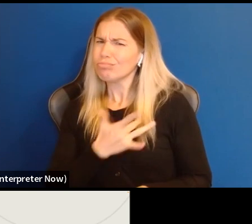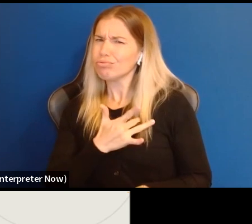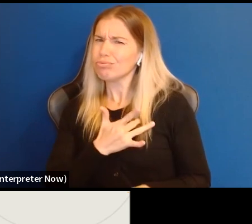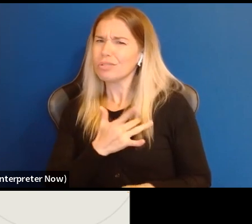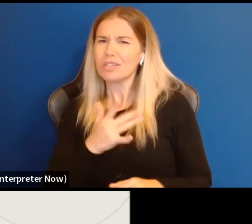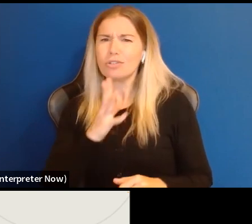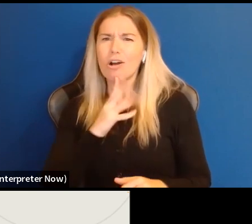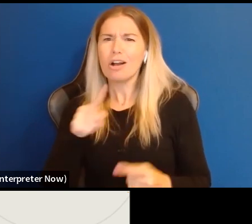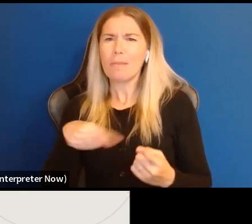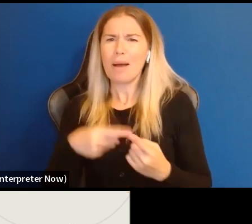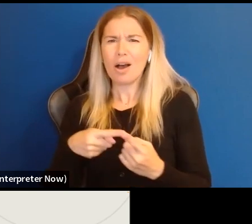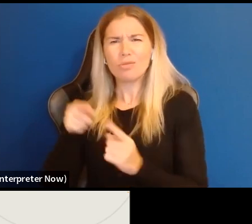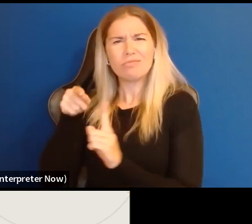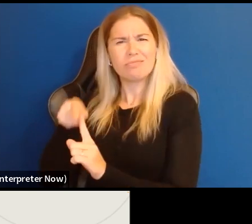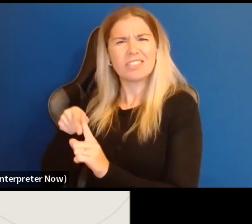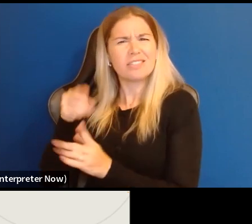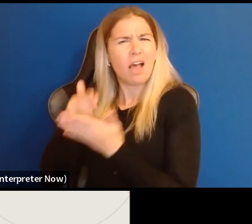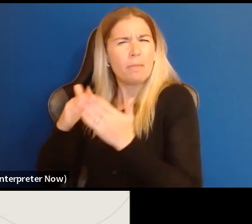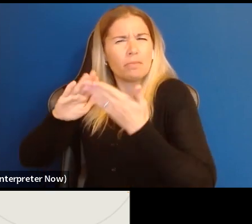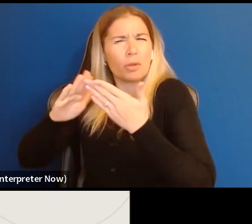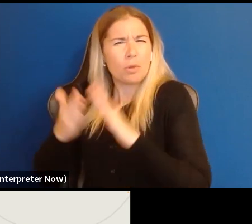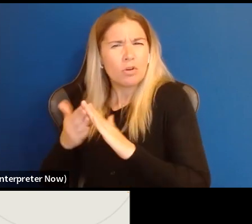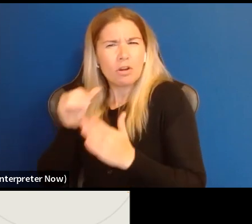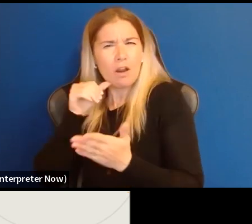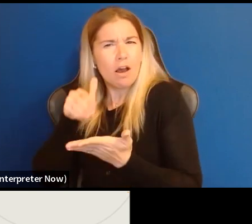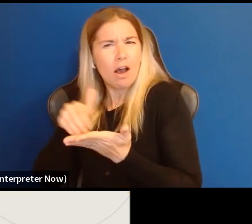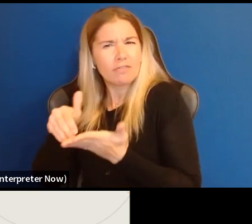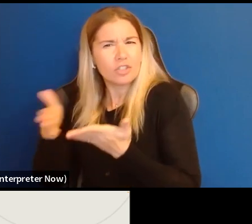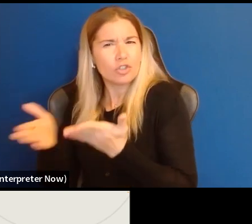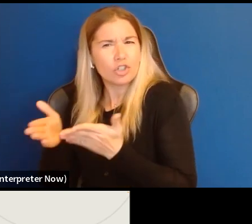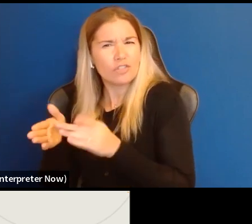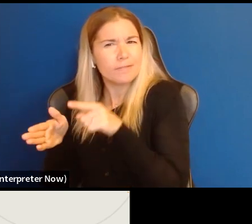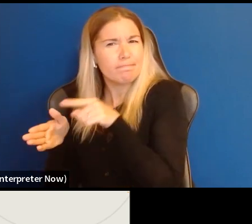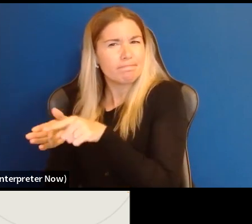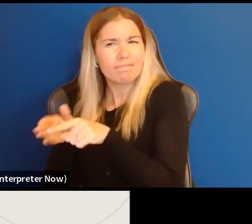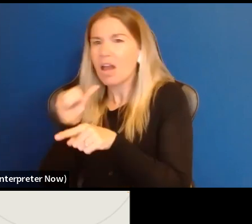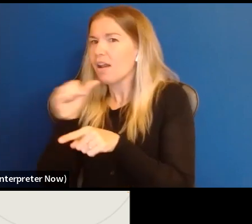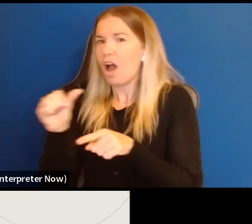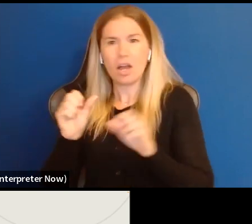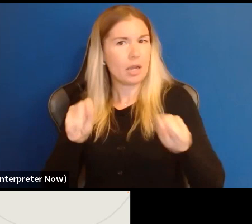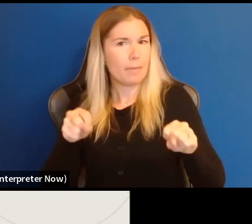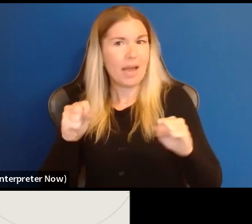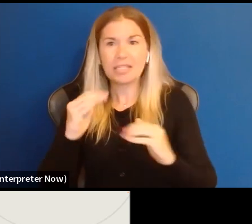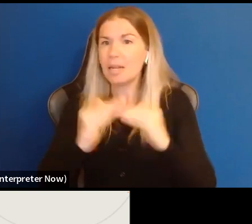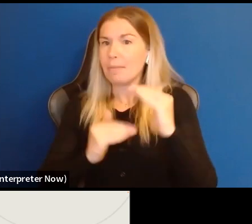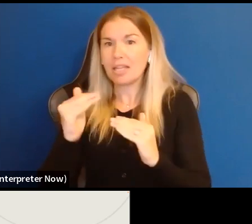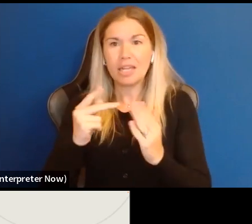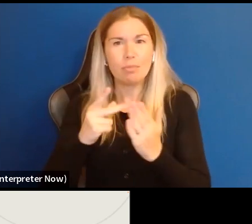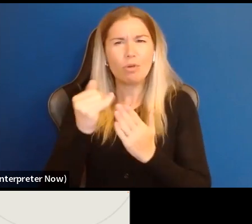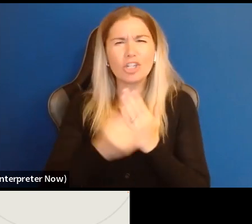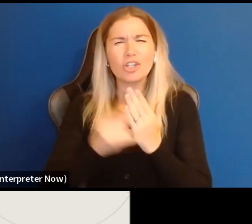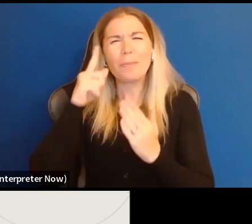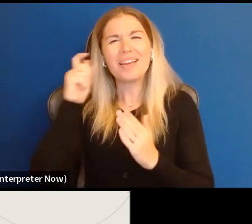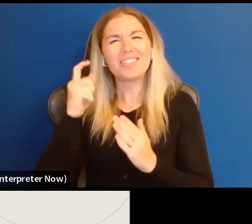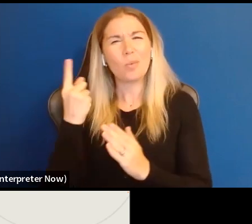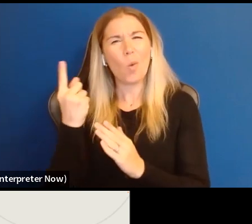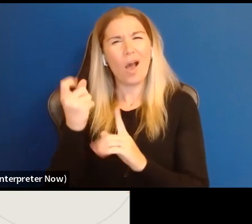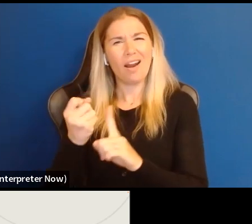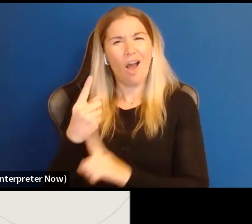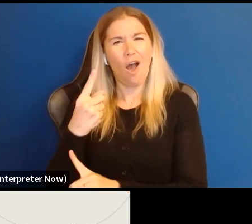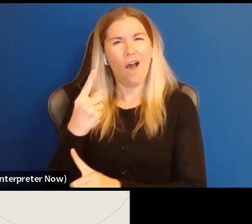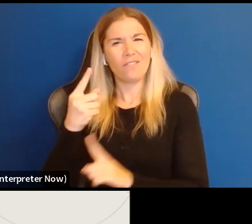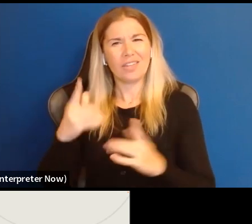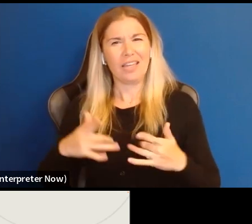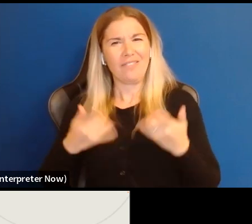historically underserved community you serve, we wouldn't really count that as a capacity building project as it's a one off event, and doesn't really